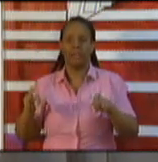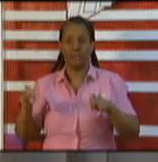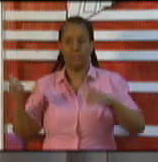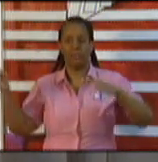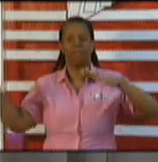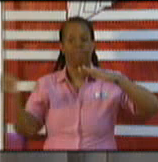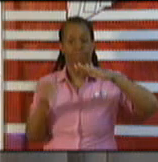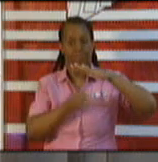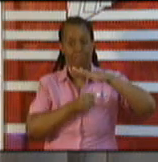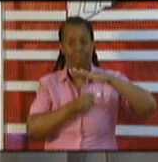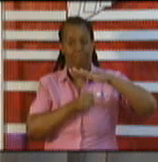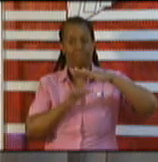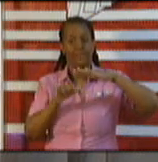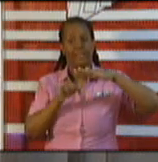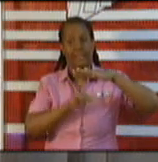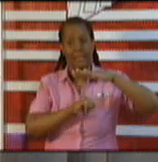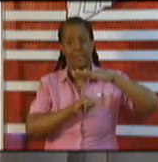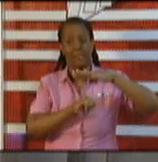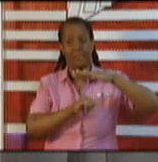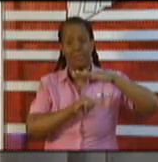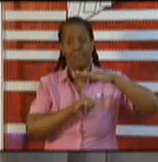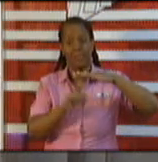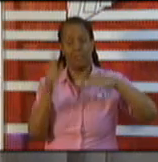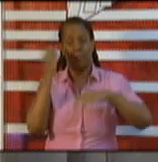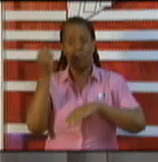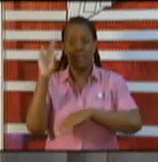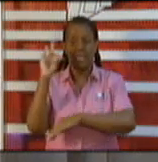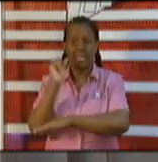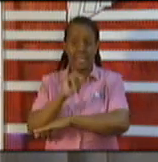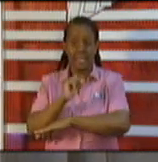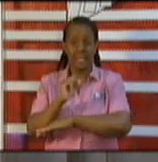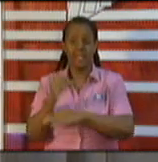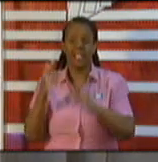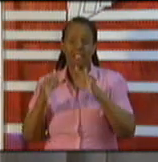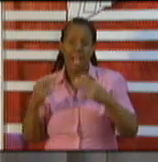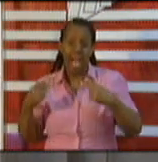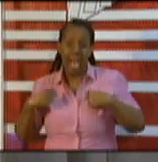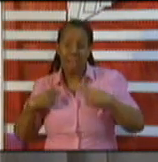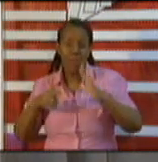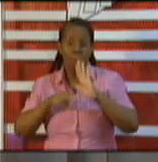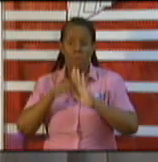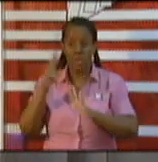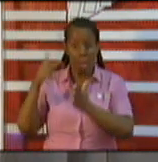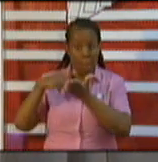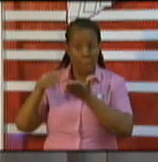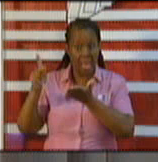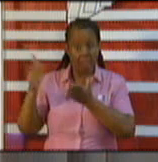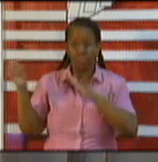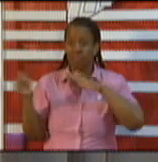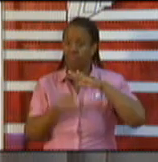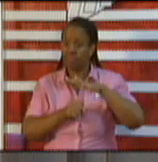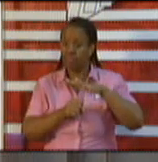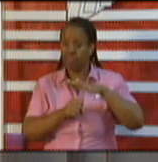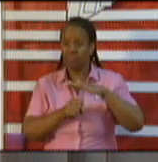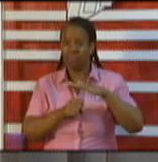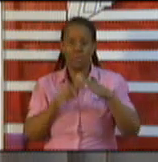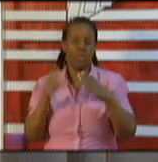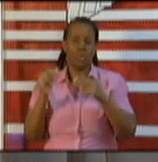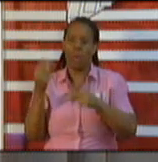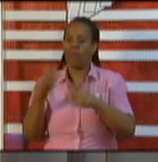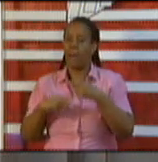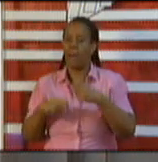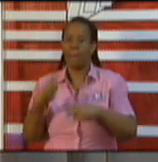are in a position where they can pay for hotel-supervised quarantine and we're looking to expand that facility a little bit and then